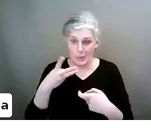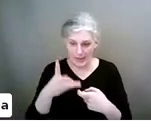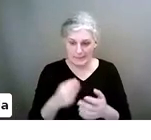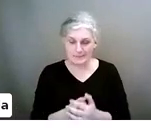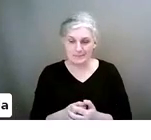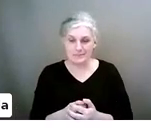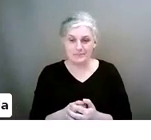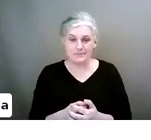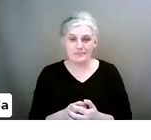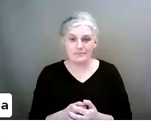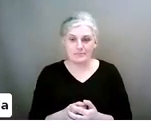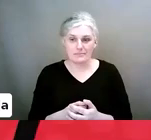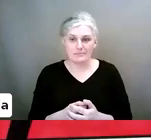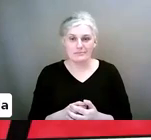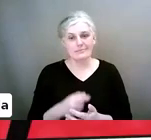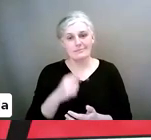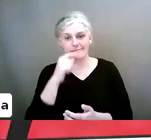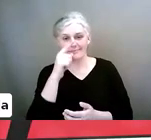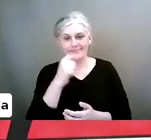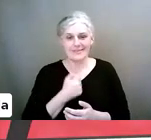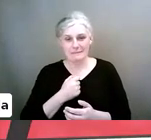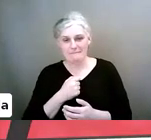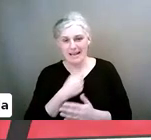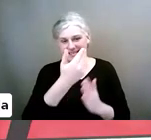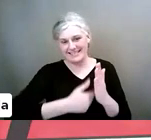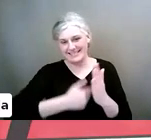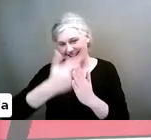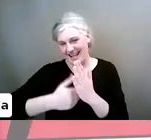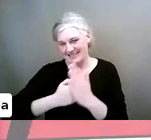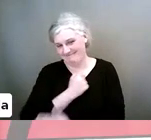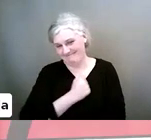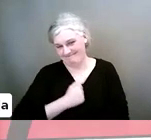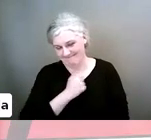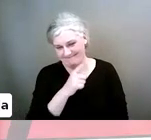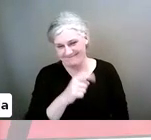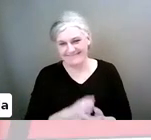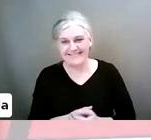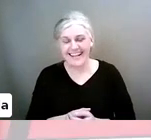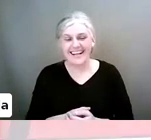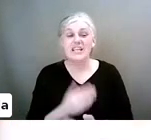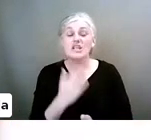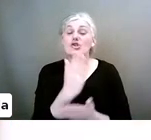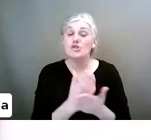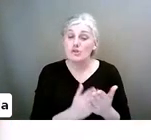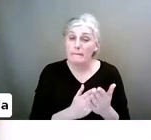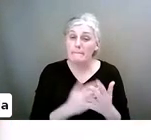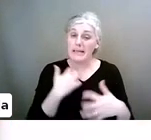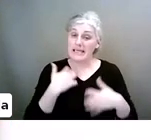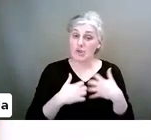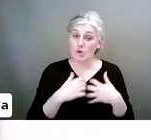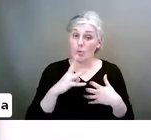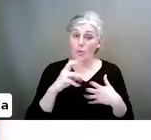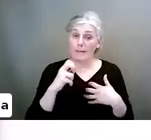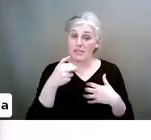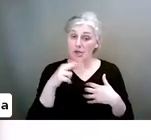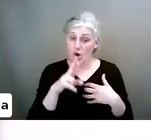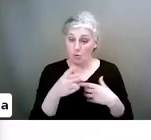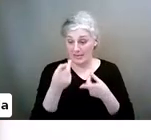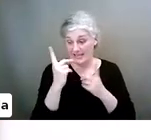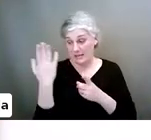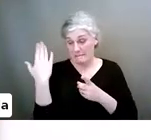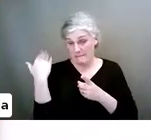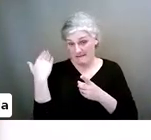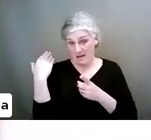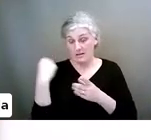And, oh, very fancy now, my slides. Apologies. And these are some of the really interesting webinars that we've done in the past.